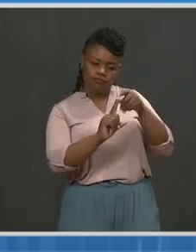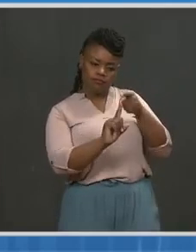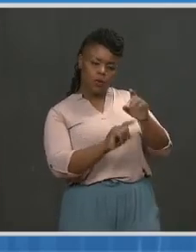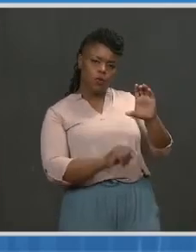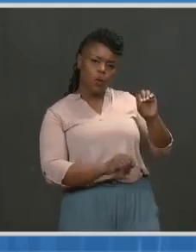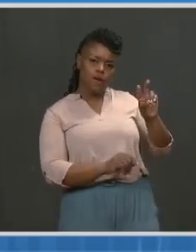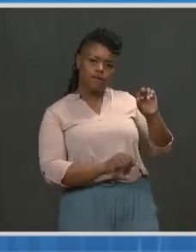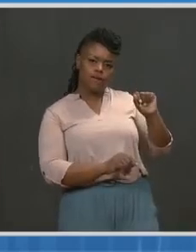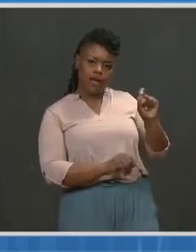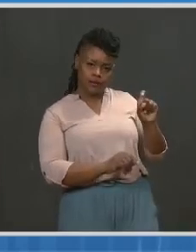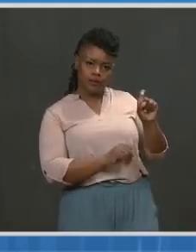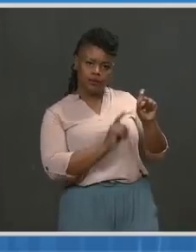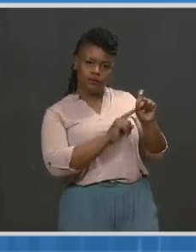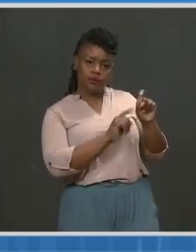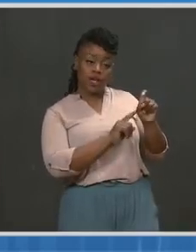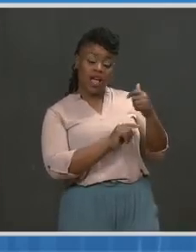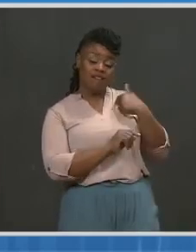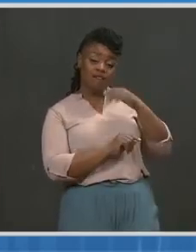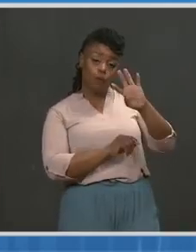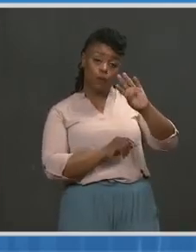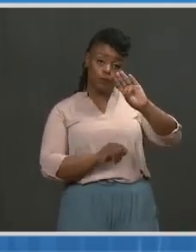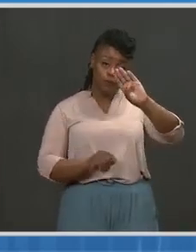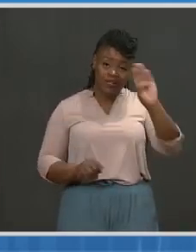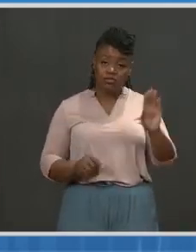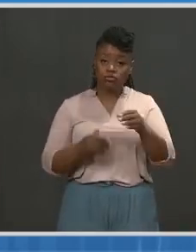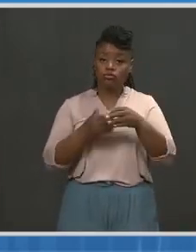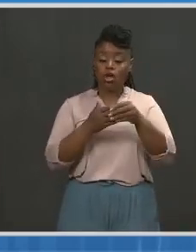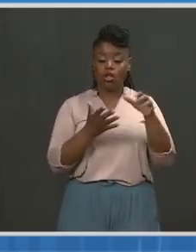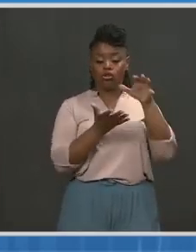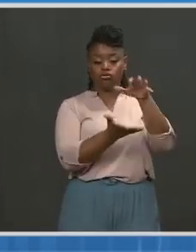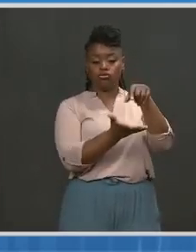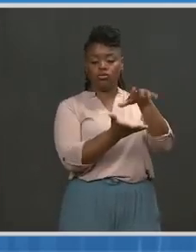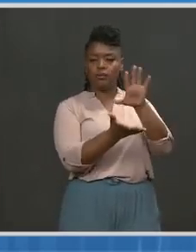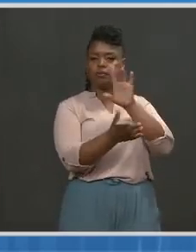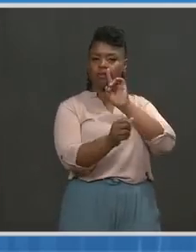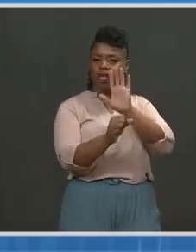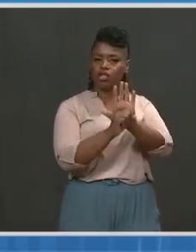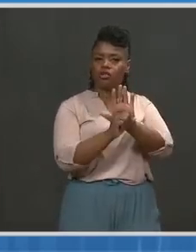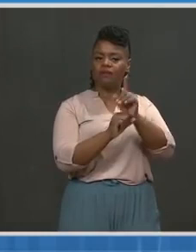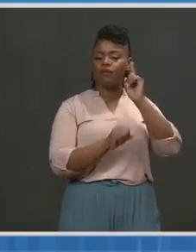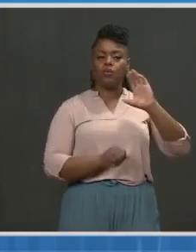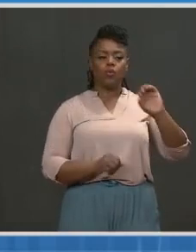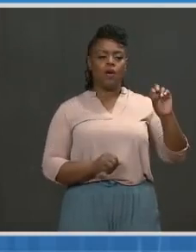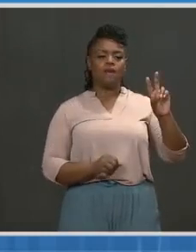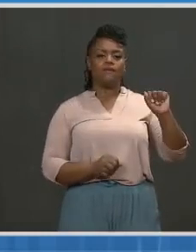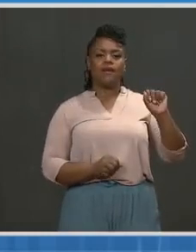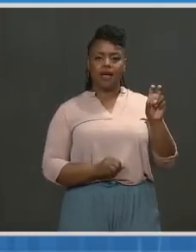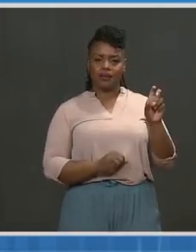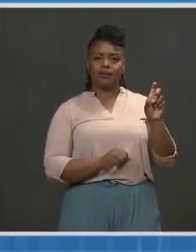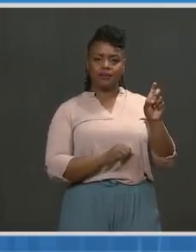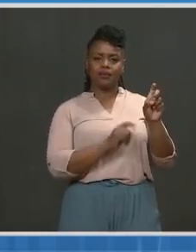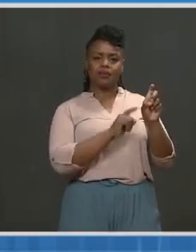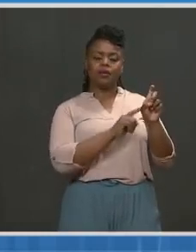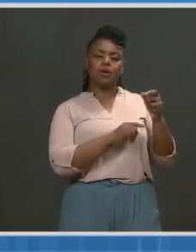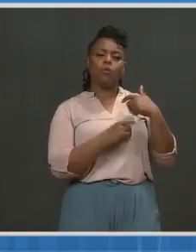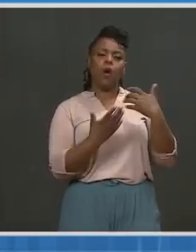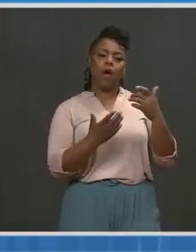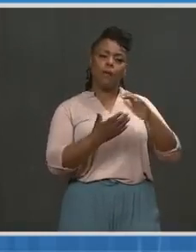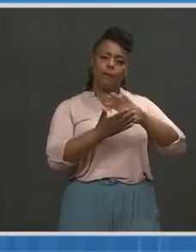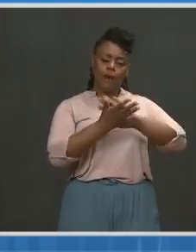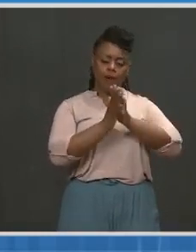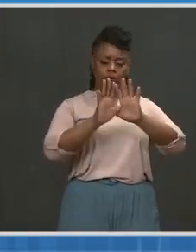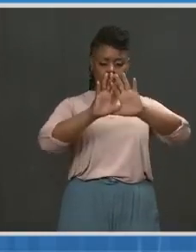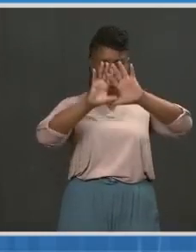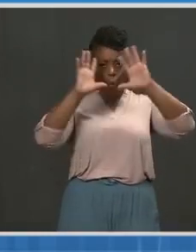in COVAX. We now have a $4 billion pledge that we'll be doing. We're back in global leadership, which I think is really important.